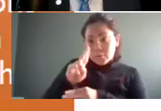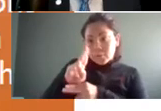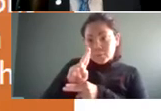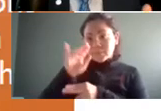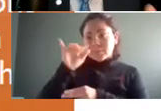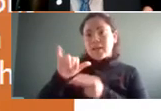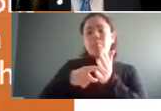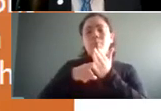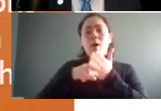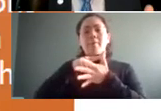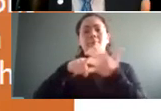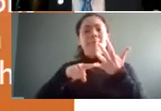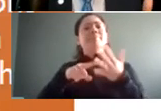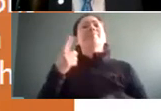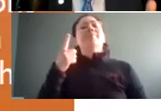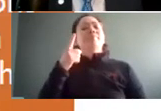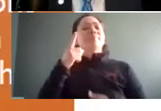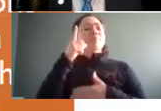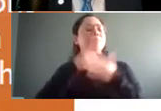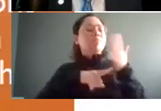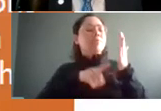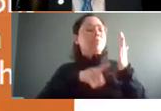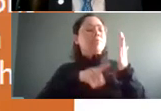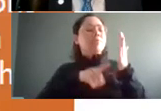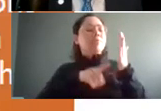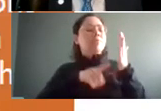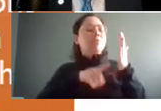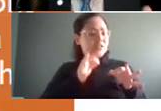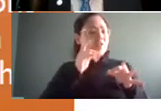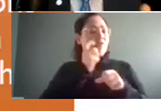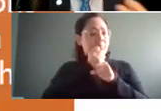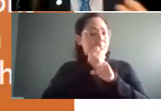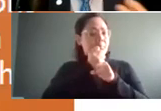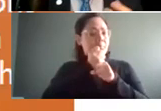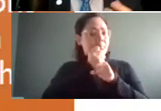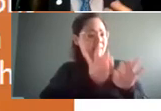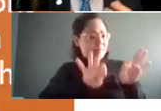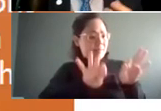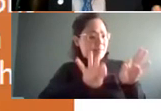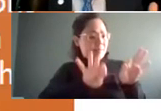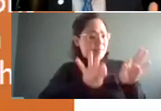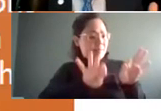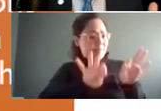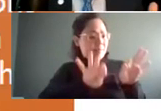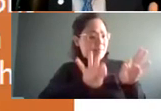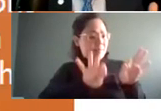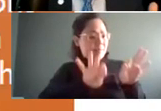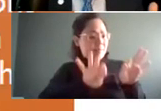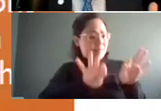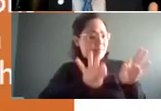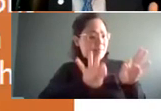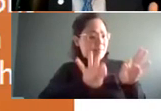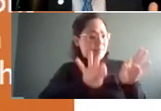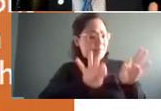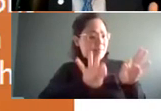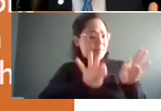the decision for making that particular decision and that criteria important it could be based on quality of work it could be based